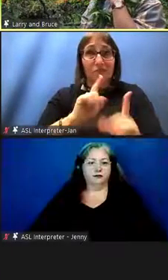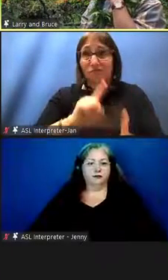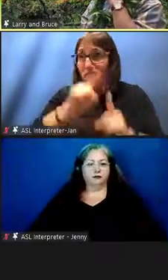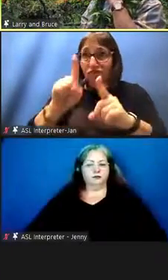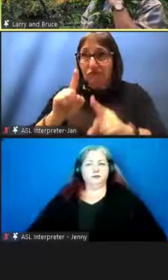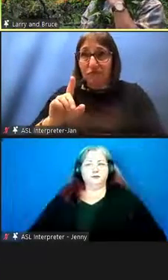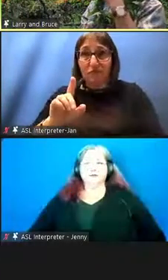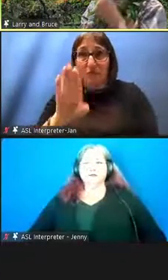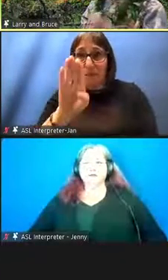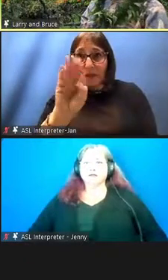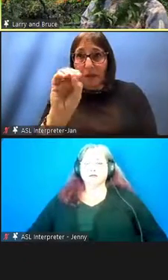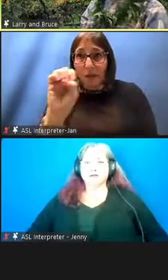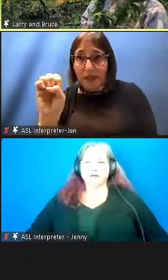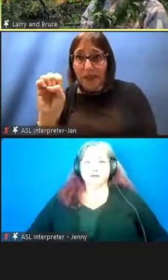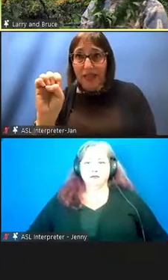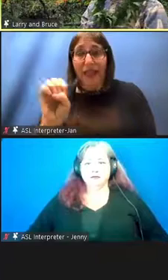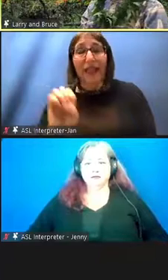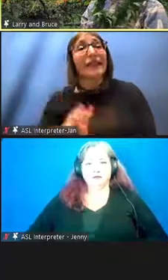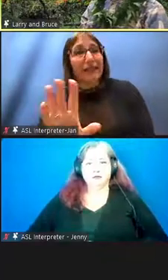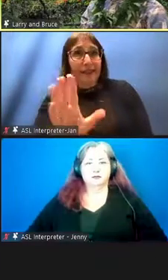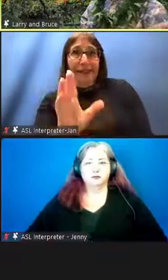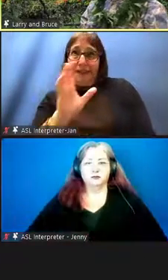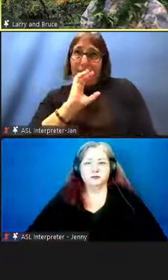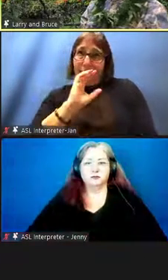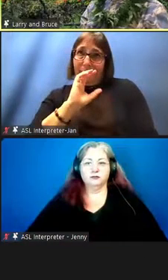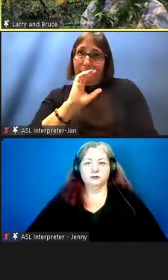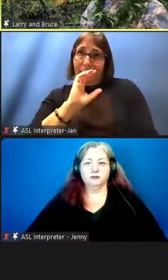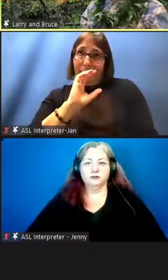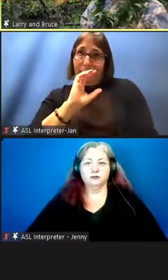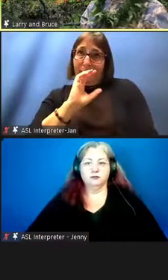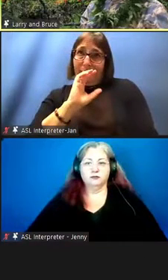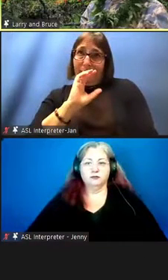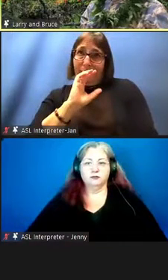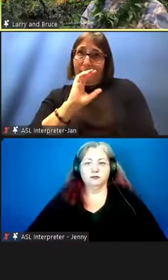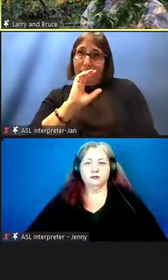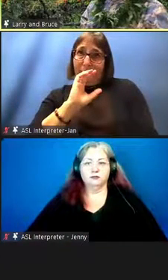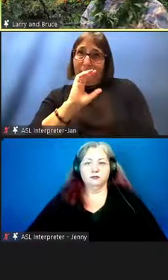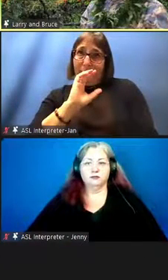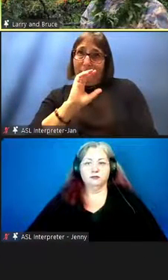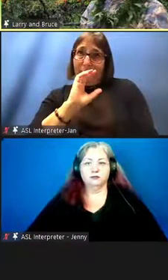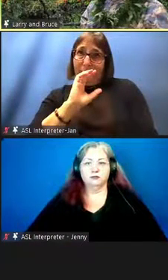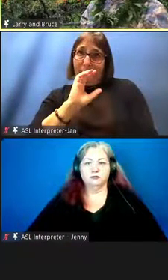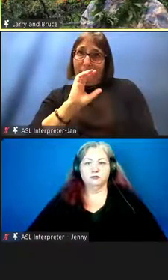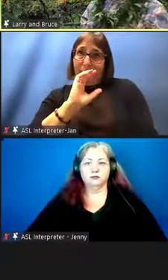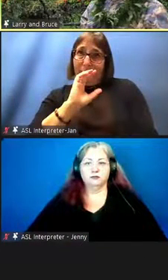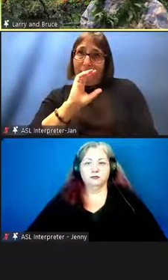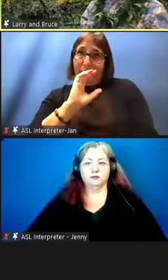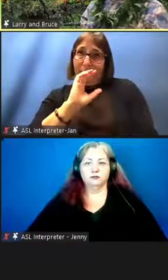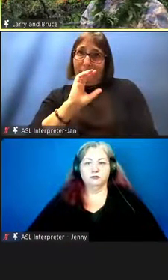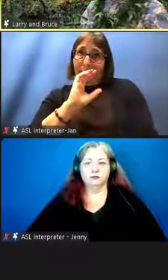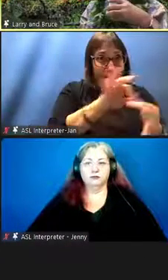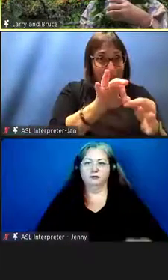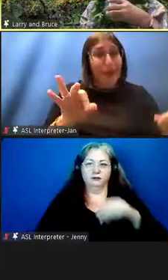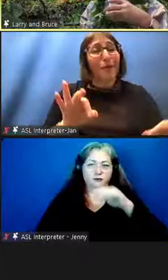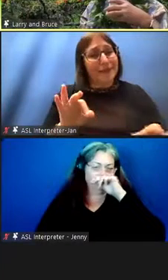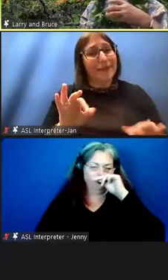respond in public about it. But anybody who had very particular concerns, we worked basically with them.